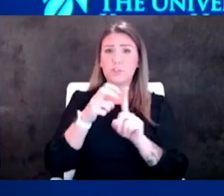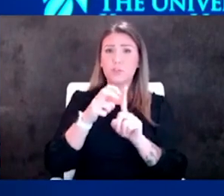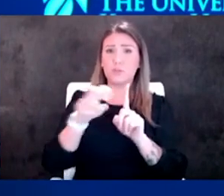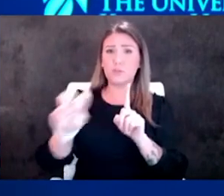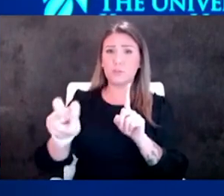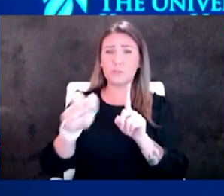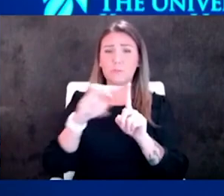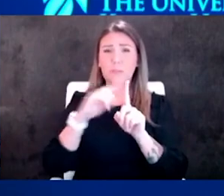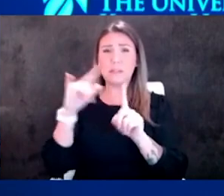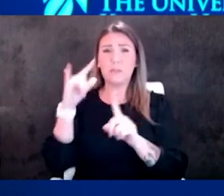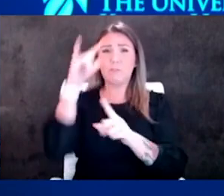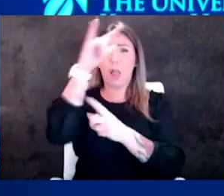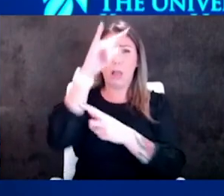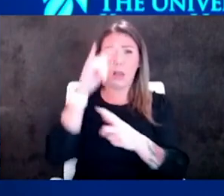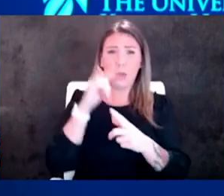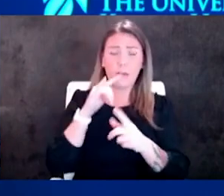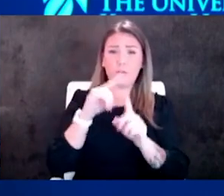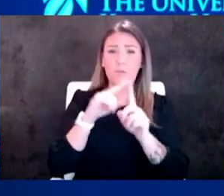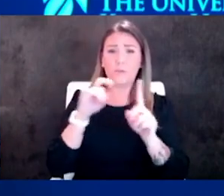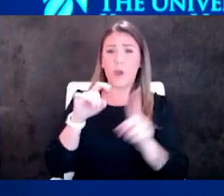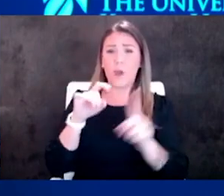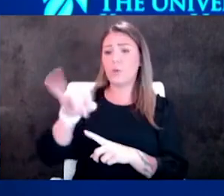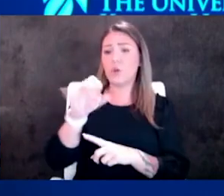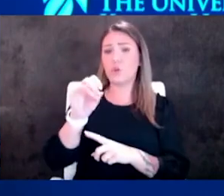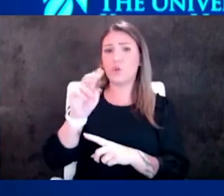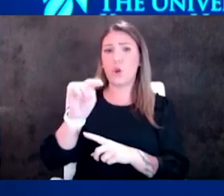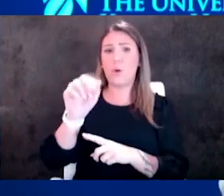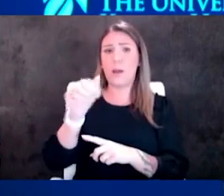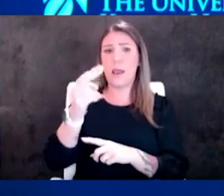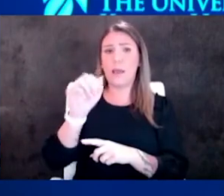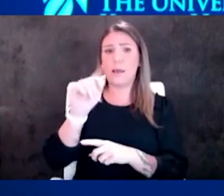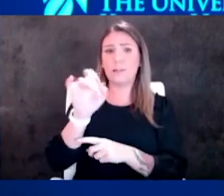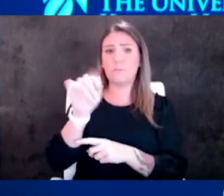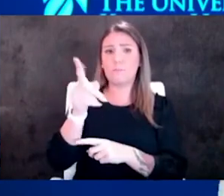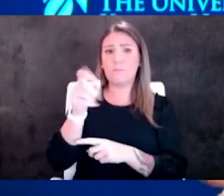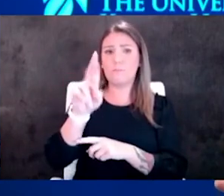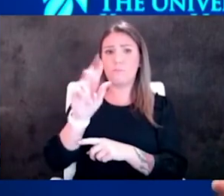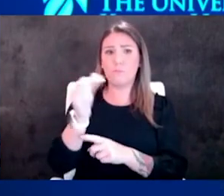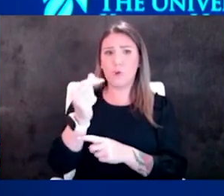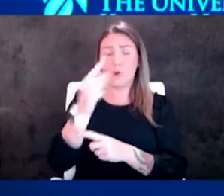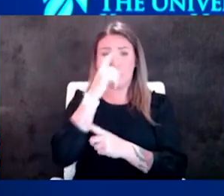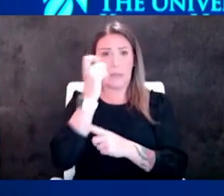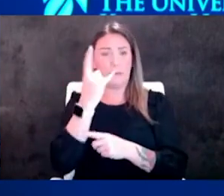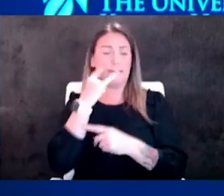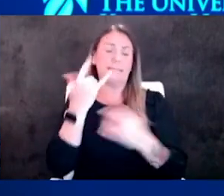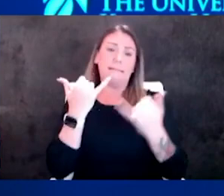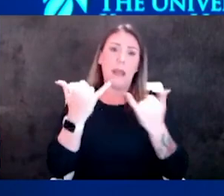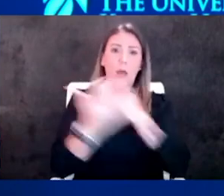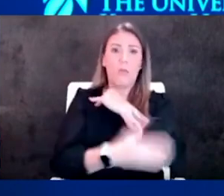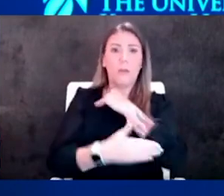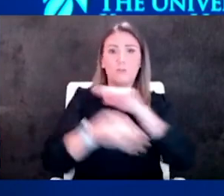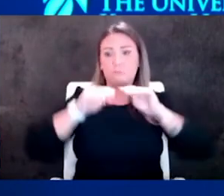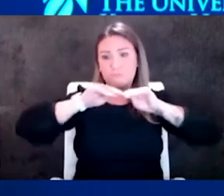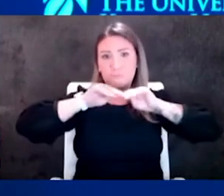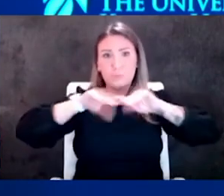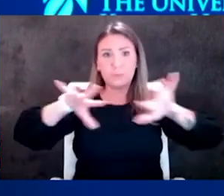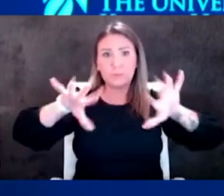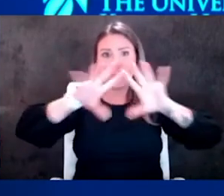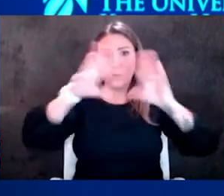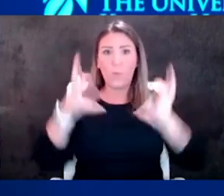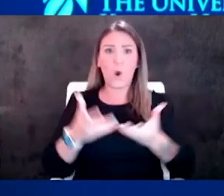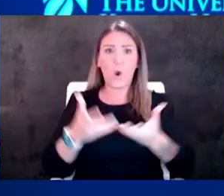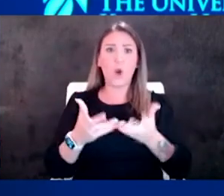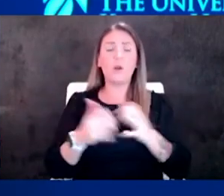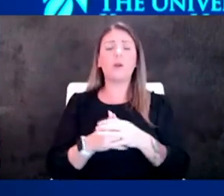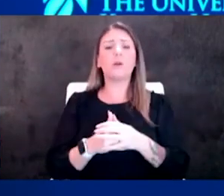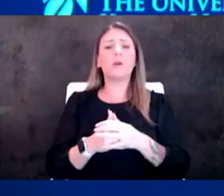because when you went from Johannesburg to name your country now because Omicron is clearly spreading all over the world that it was